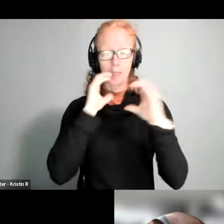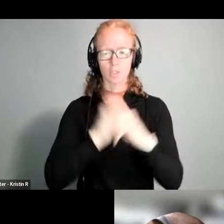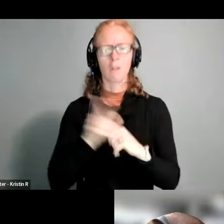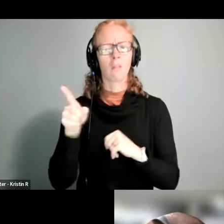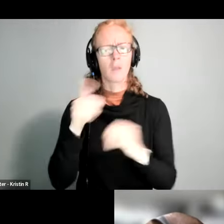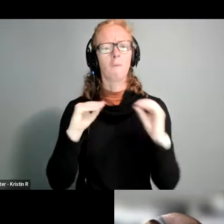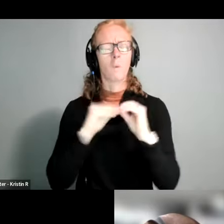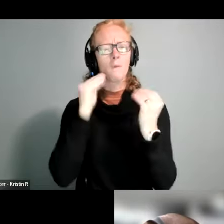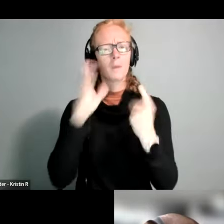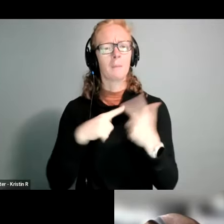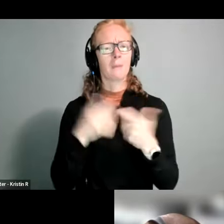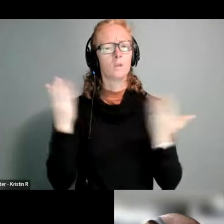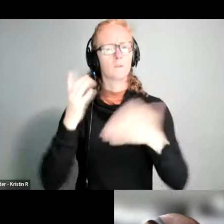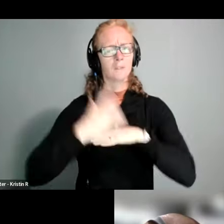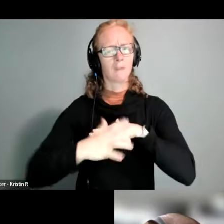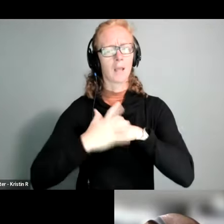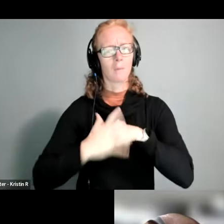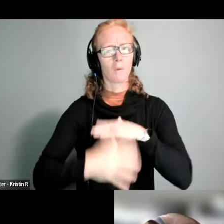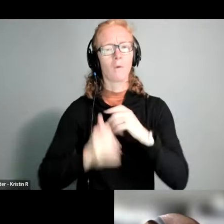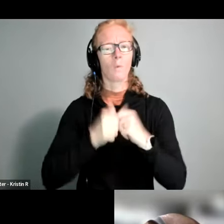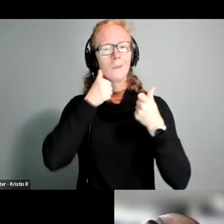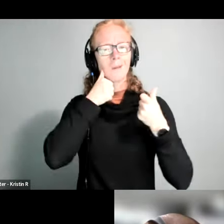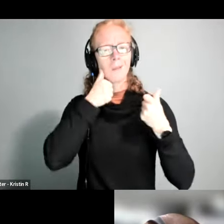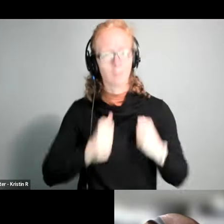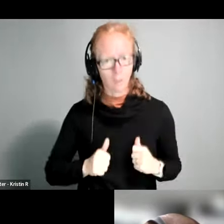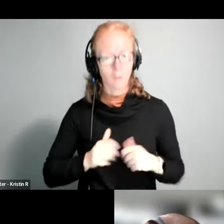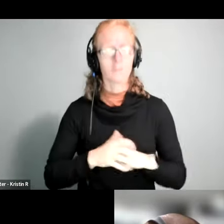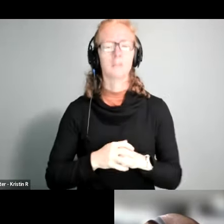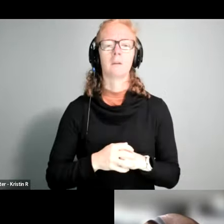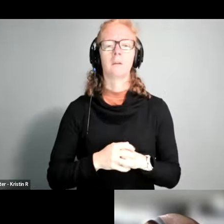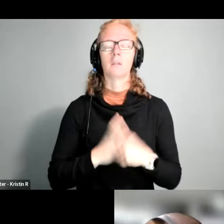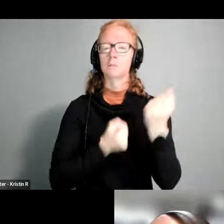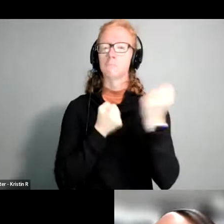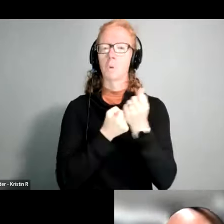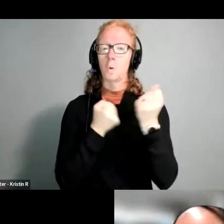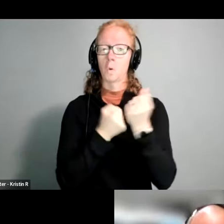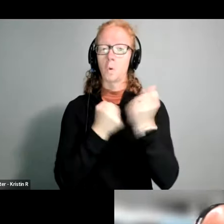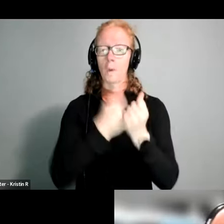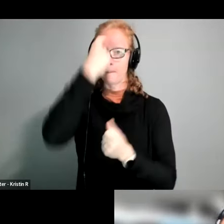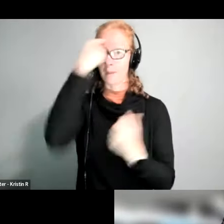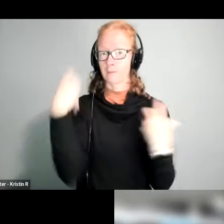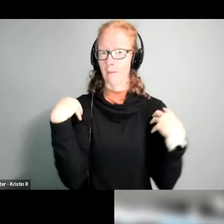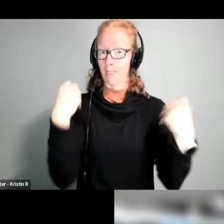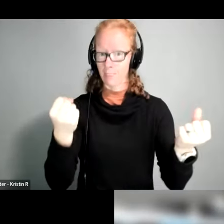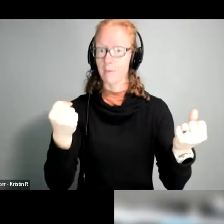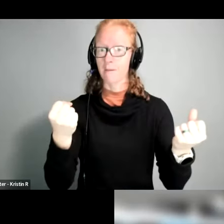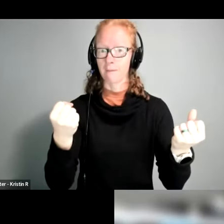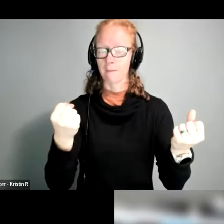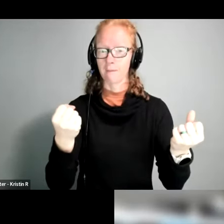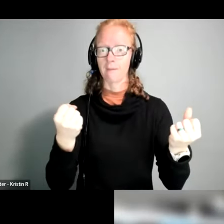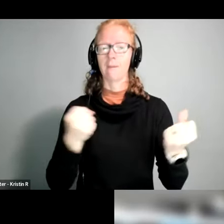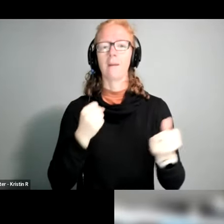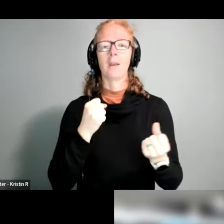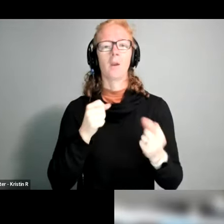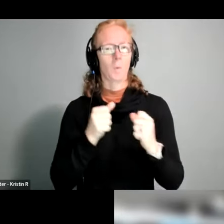information about the services they offer to people with hearing loss the importance of supporting your mental health by via hearing